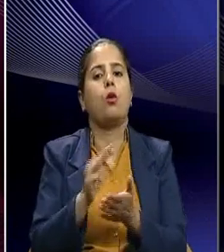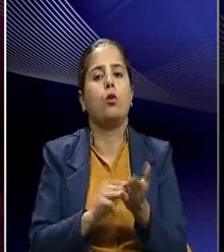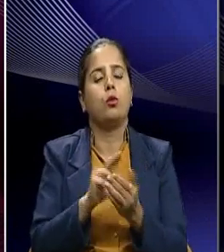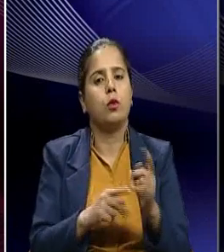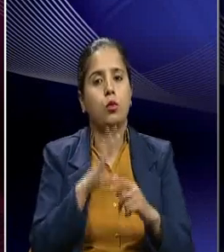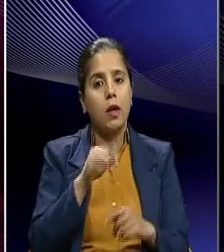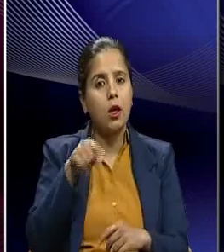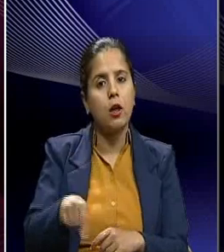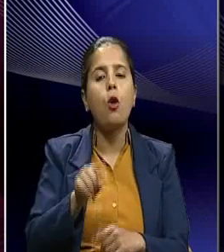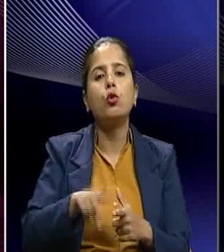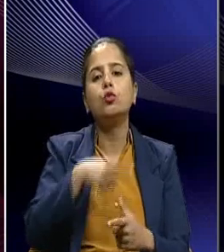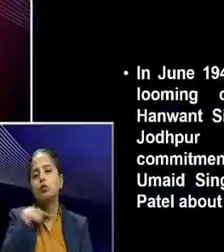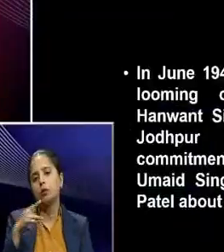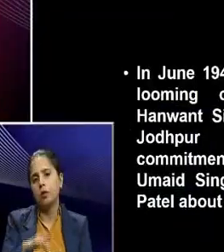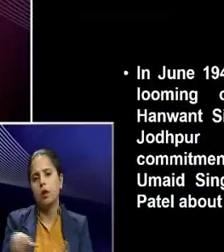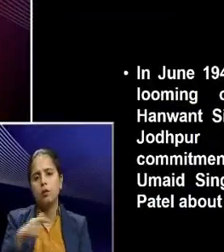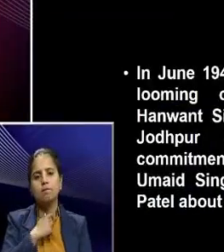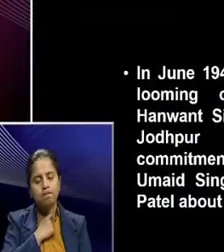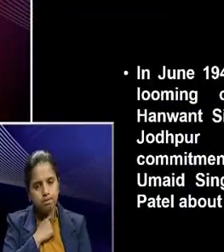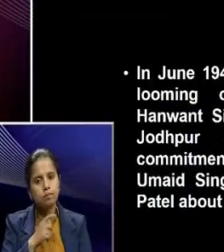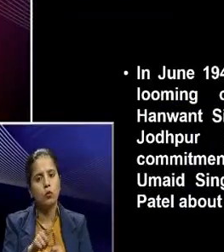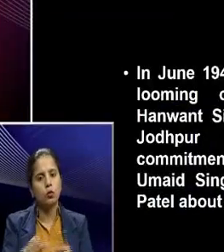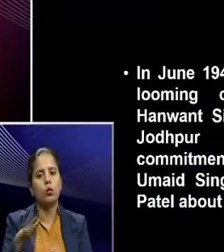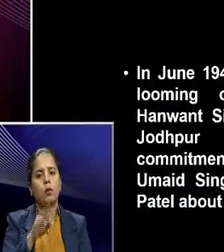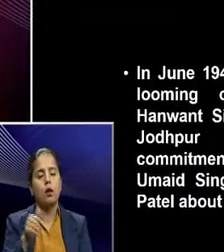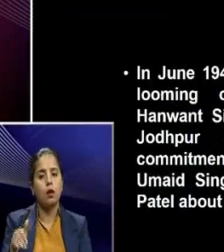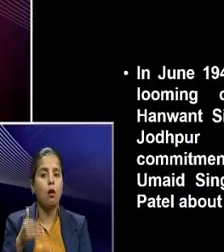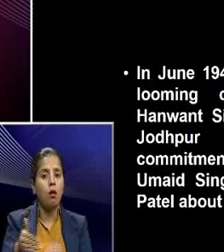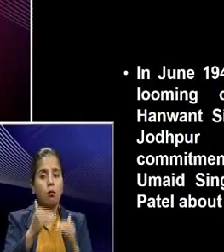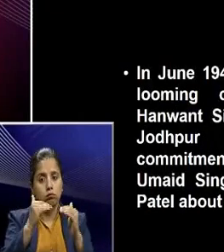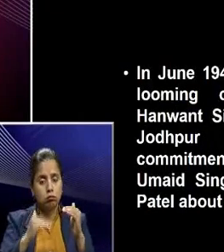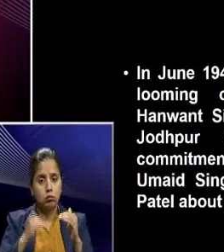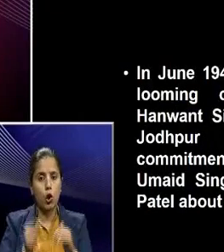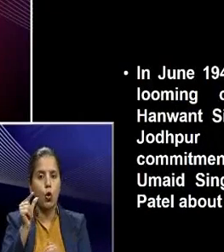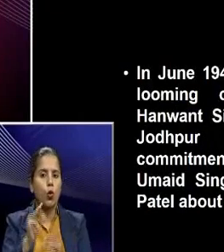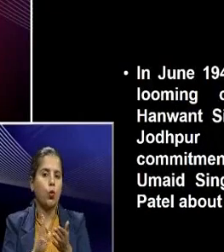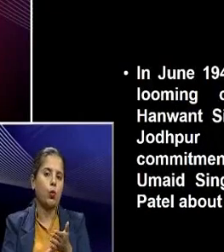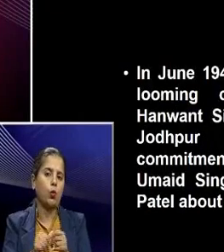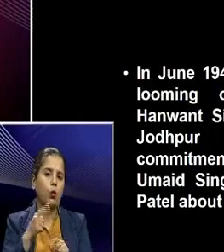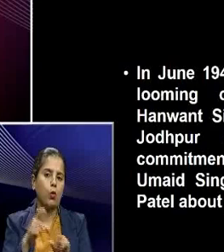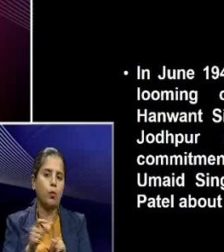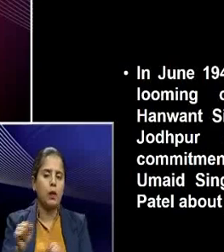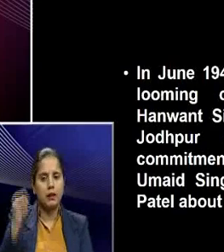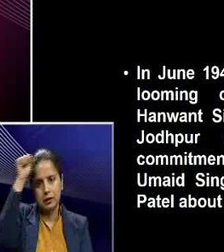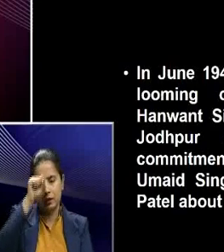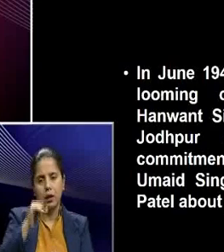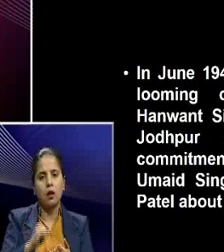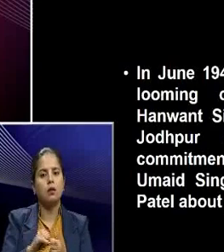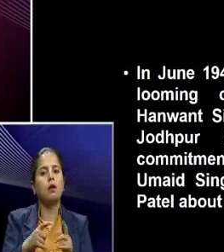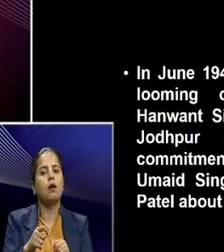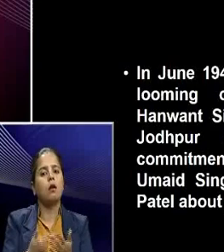Jodhpur and began faltering in the commitment of his predecessor Maharaja Omid Singh which he had made with Sardar Patel about